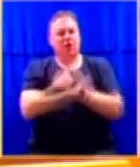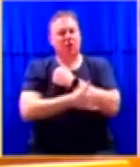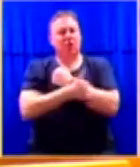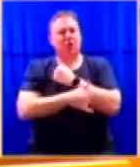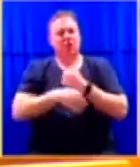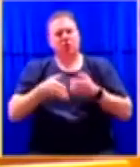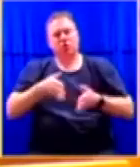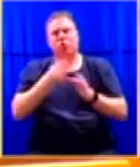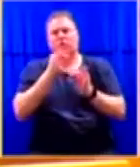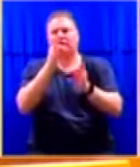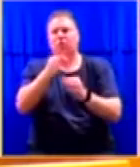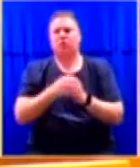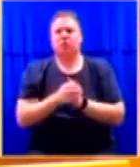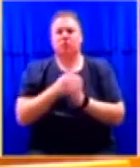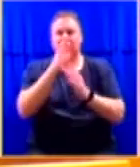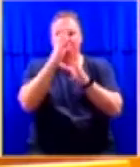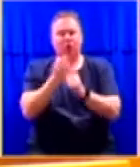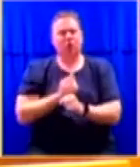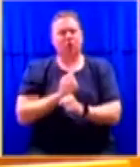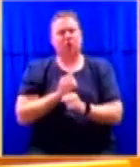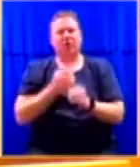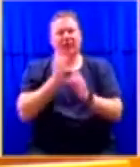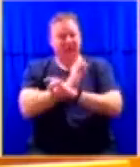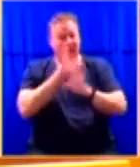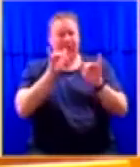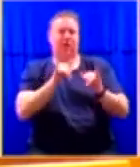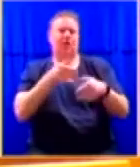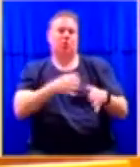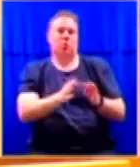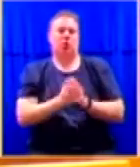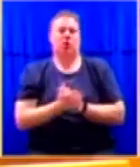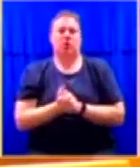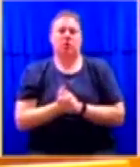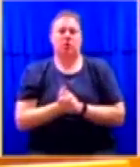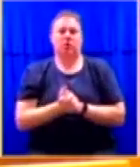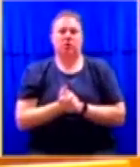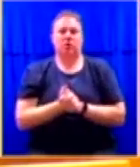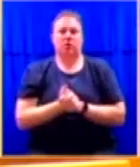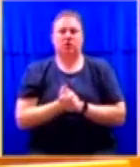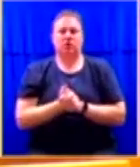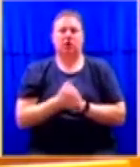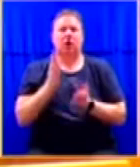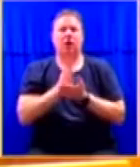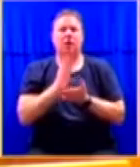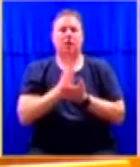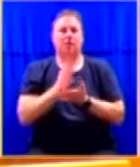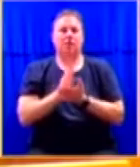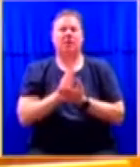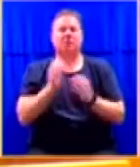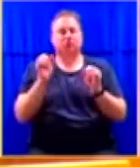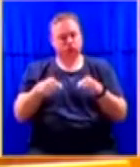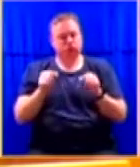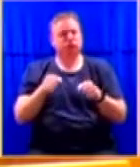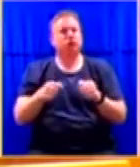We were quite clear about that. And in fact, I should give credit to officials